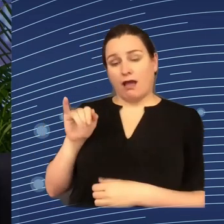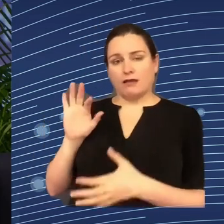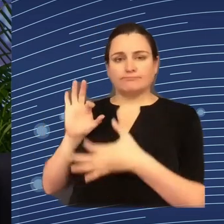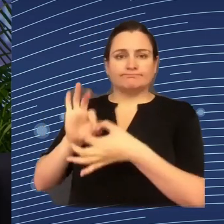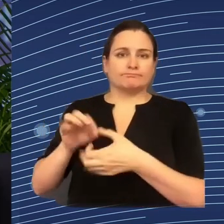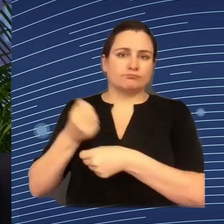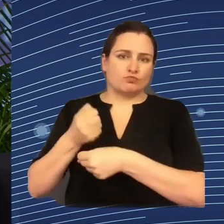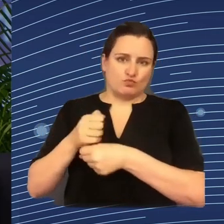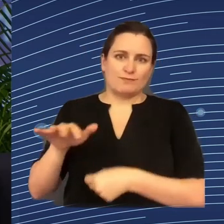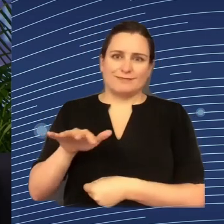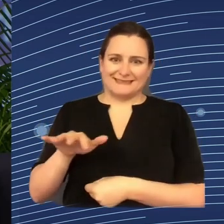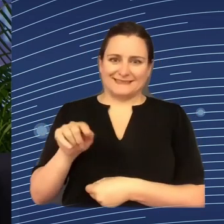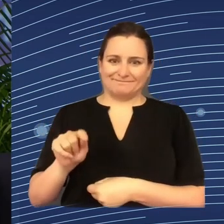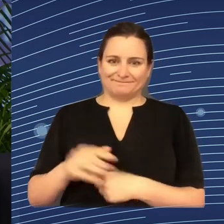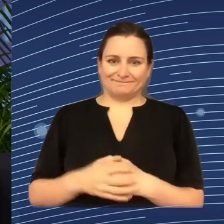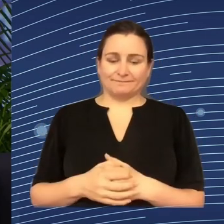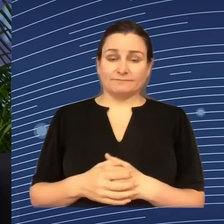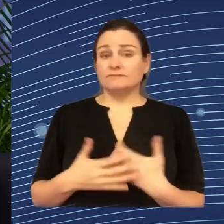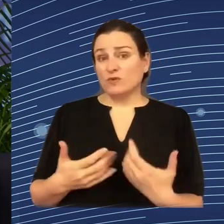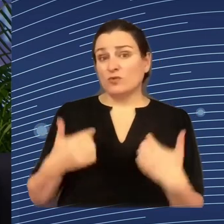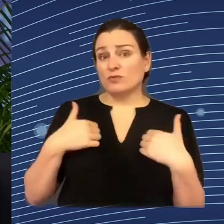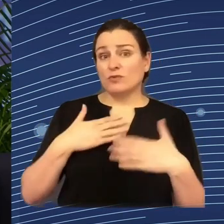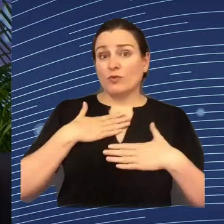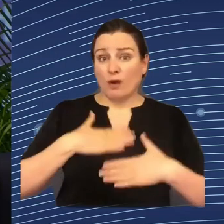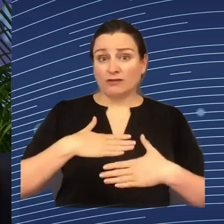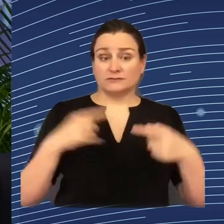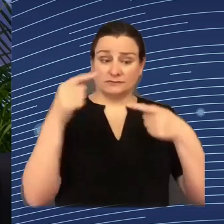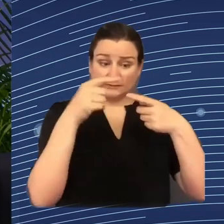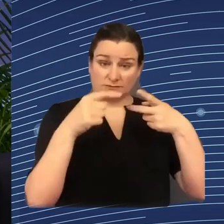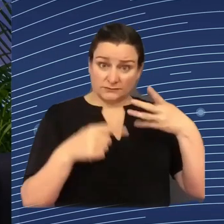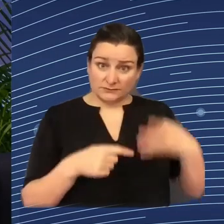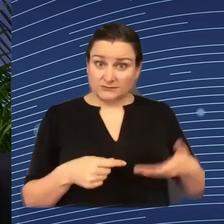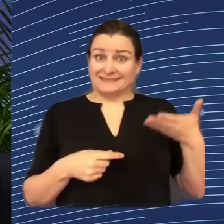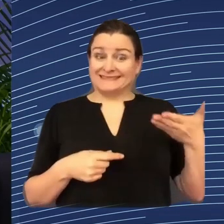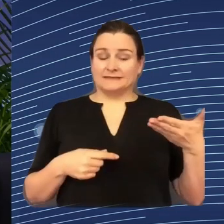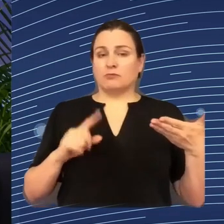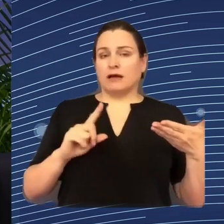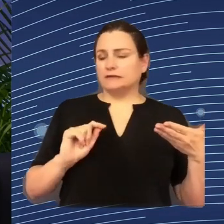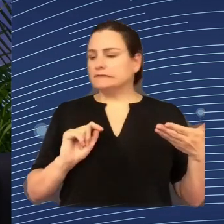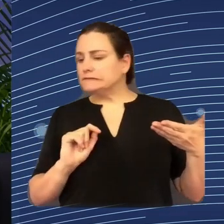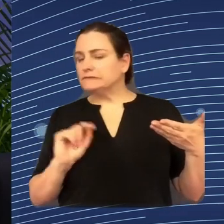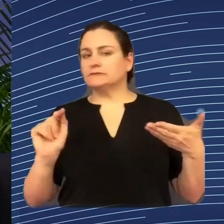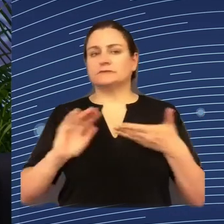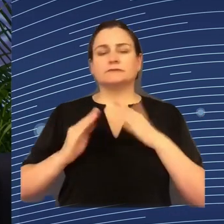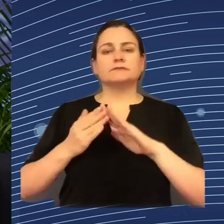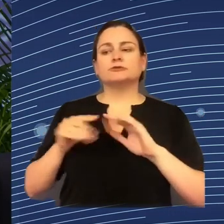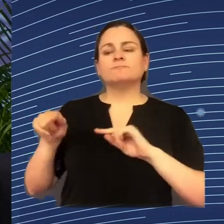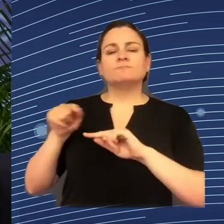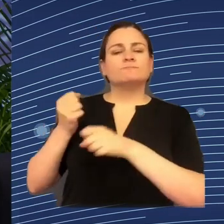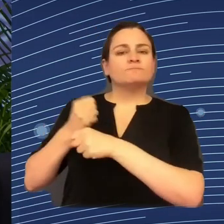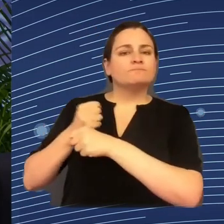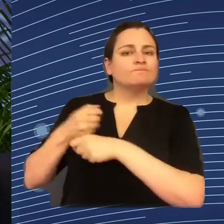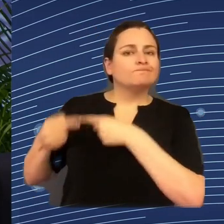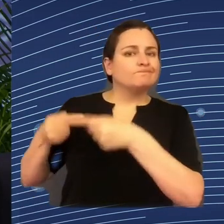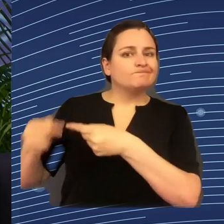a position. What we want to have. And this is not possible given exactly what Maxim mentioned. We